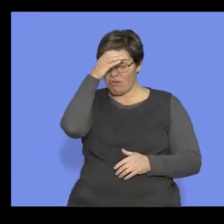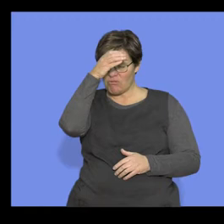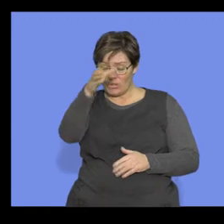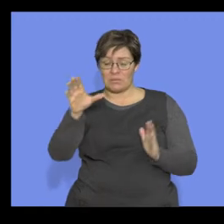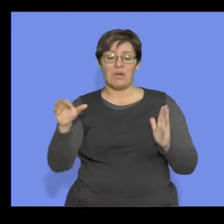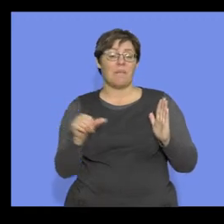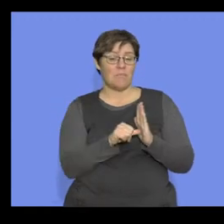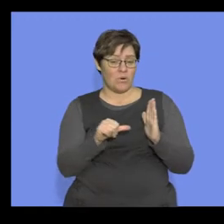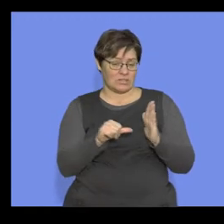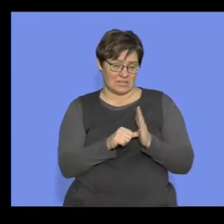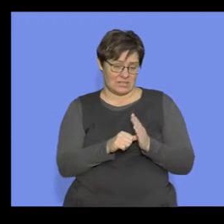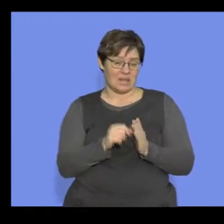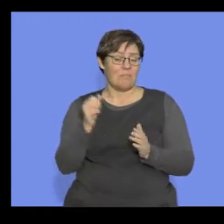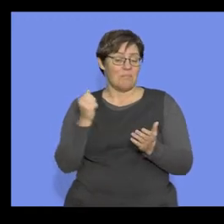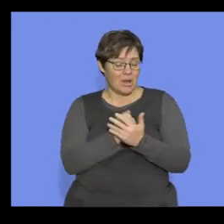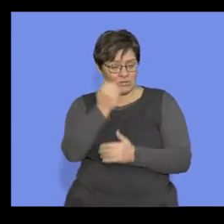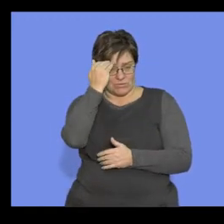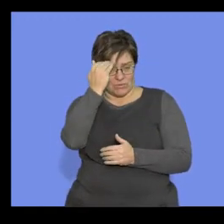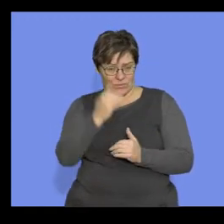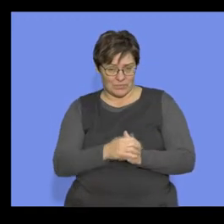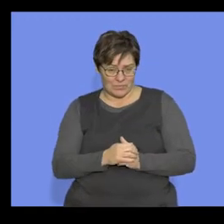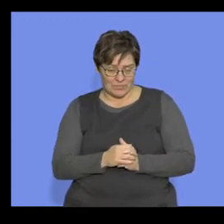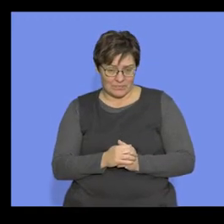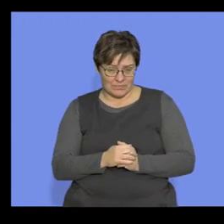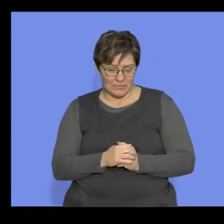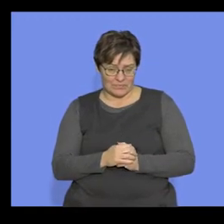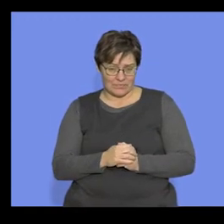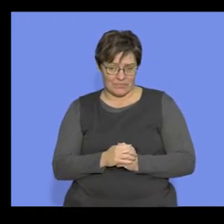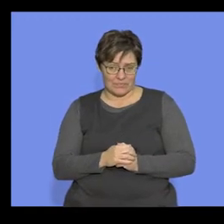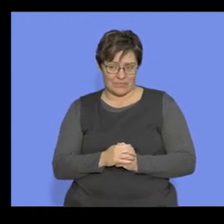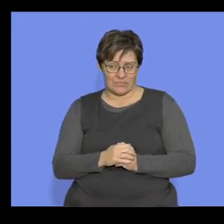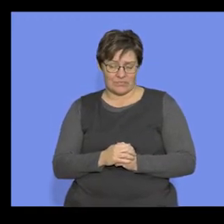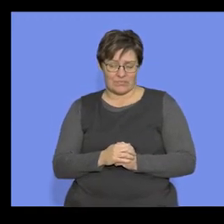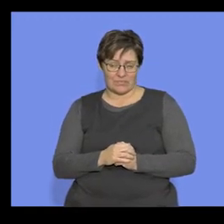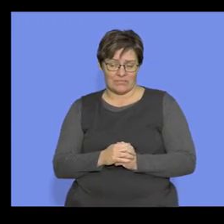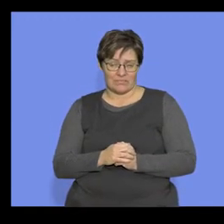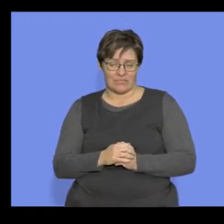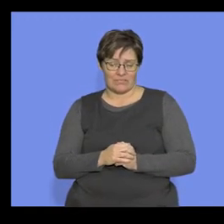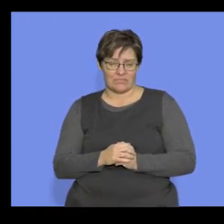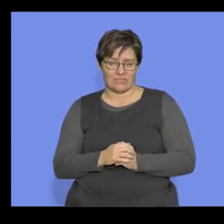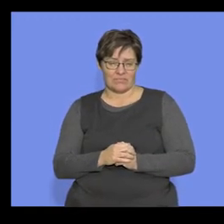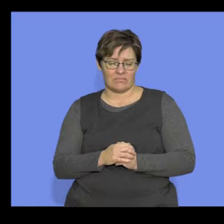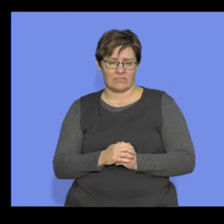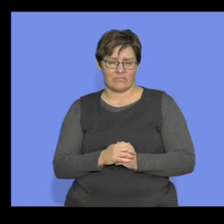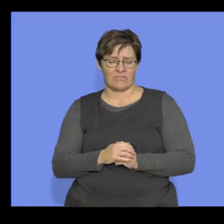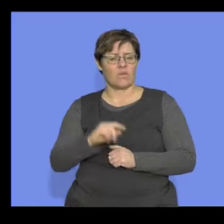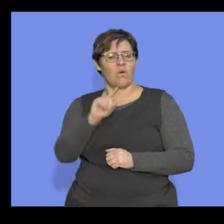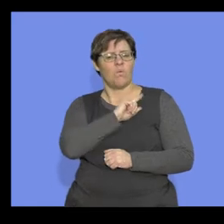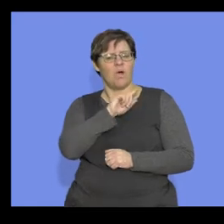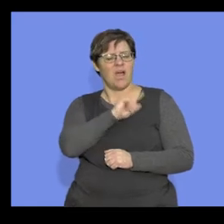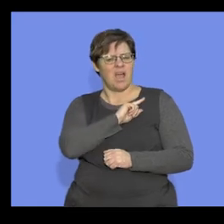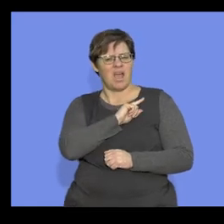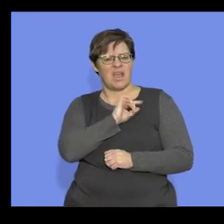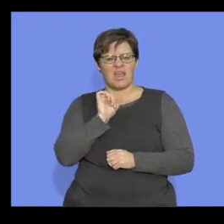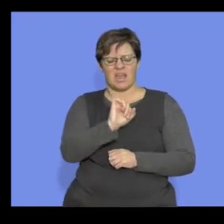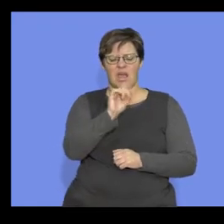important concept that you guys, all right, are going to need to undergo. Okay. Why do we belong to the